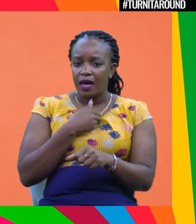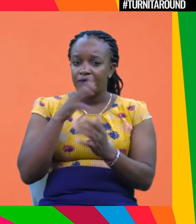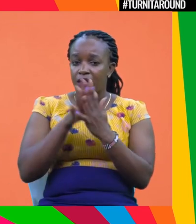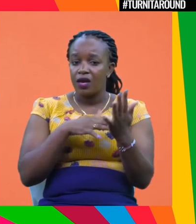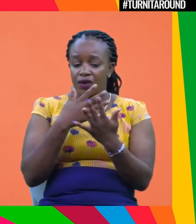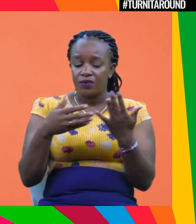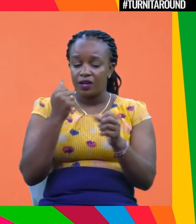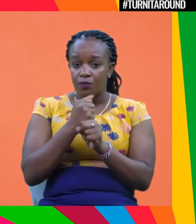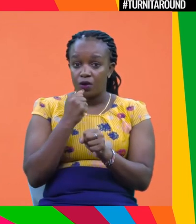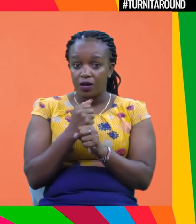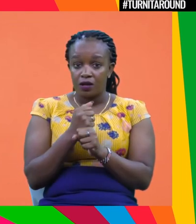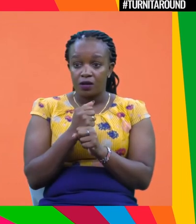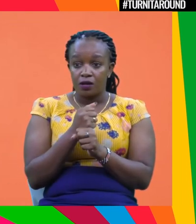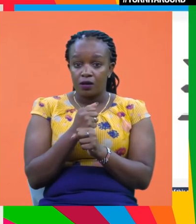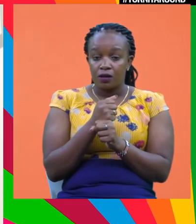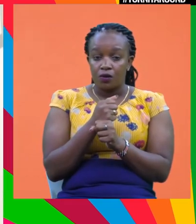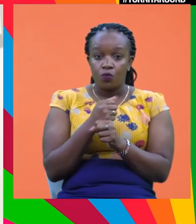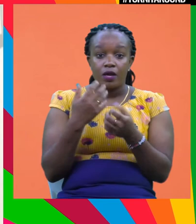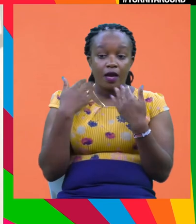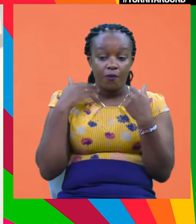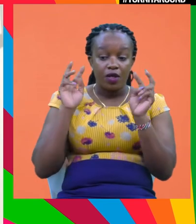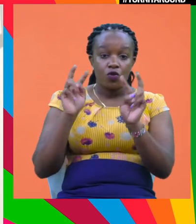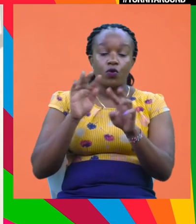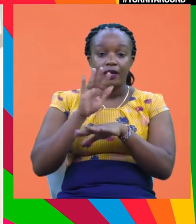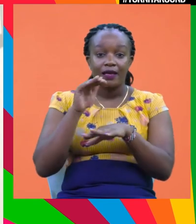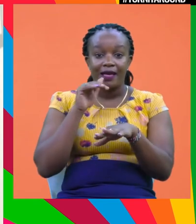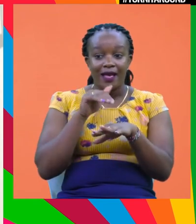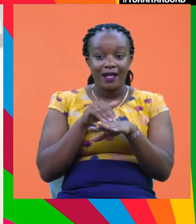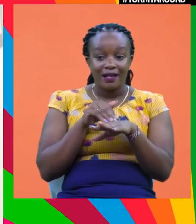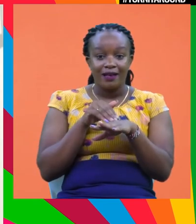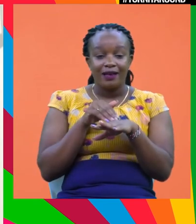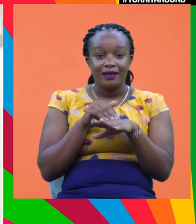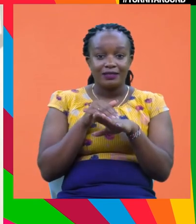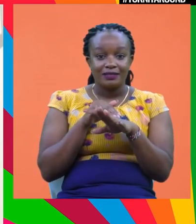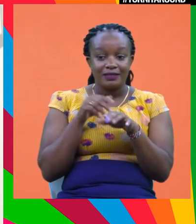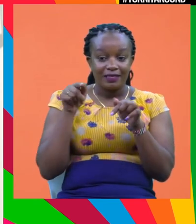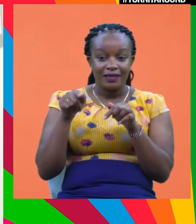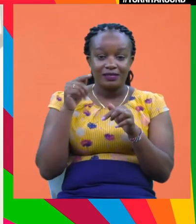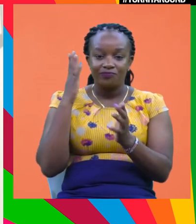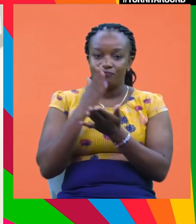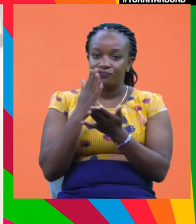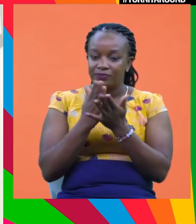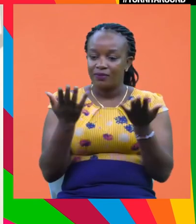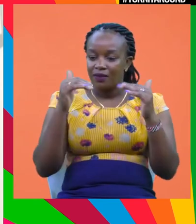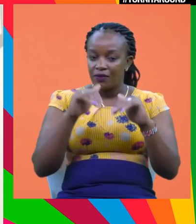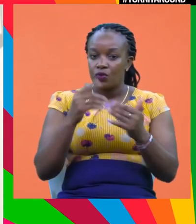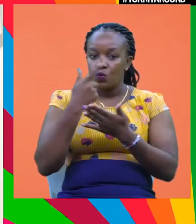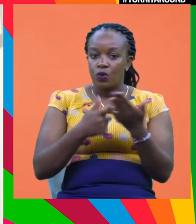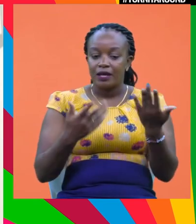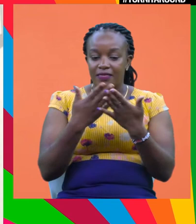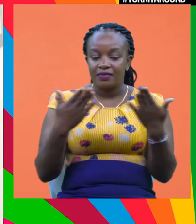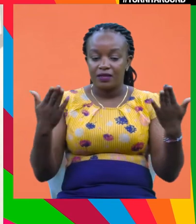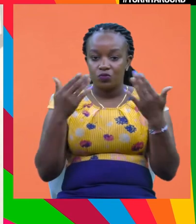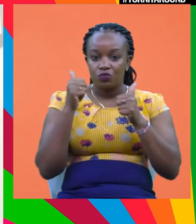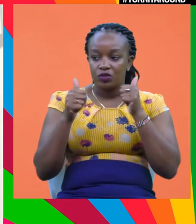good framework, right, that's commonly accepted for if you're looking at a particular industry, even, and their supply chain, what are all the things